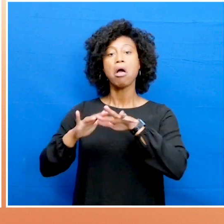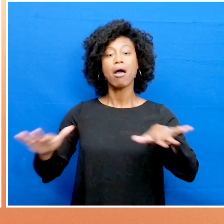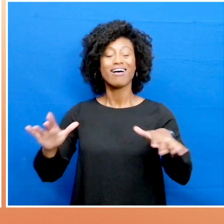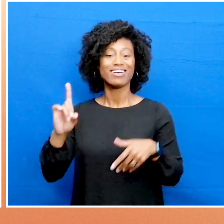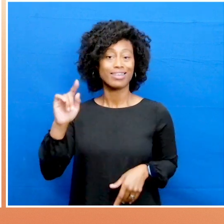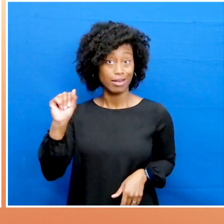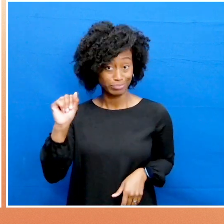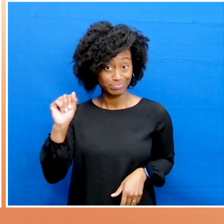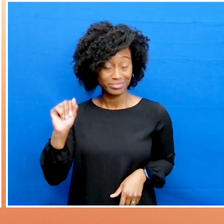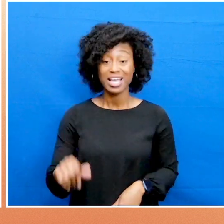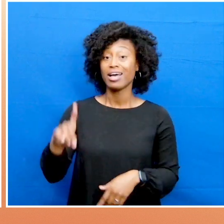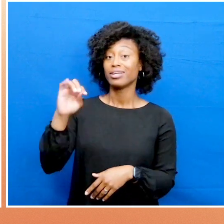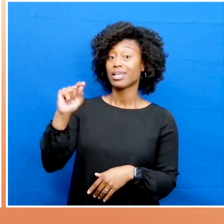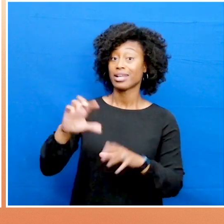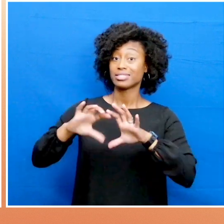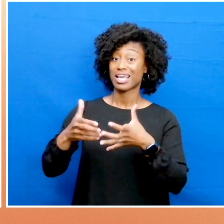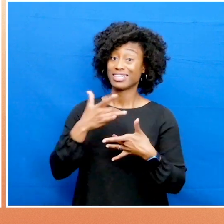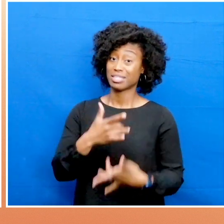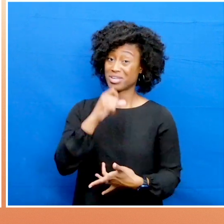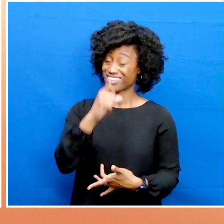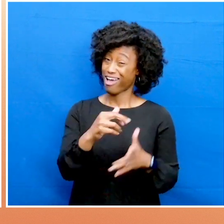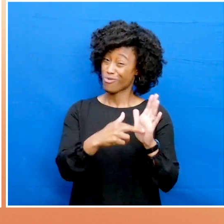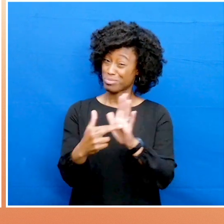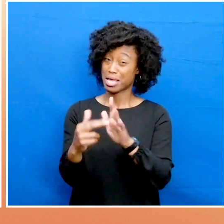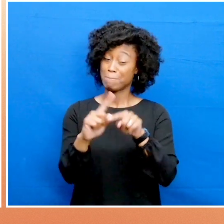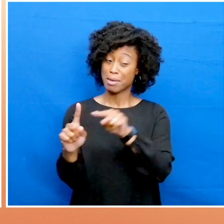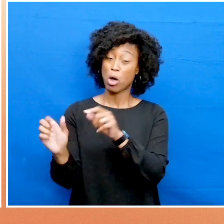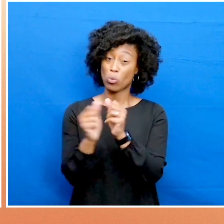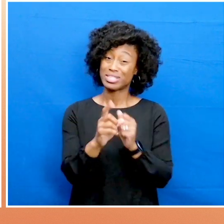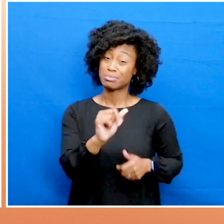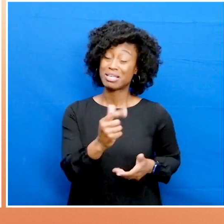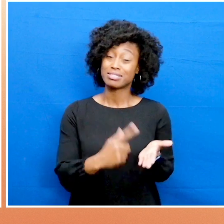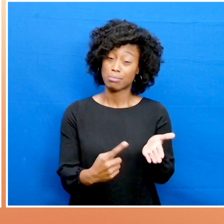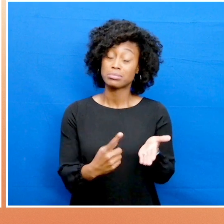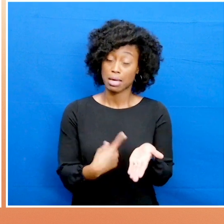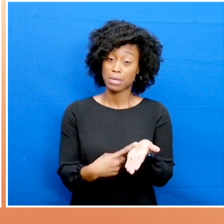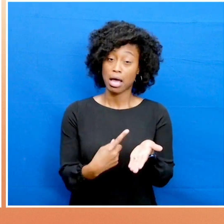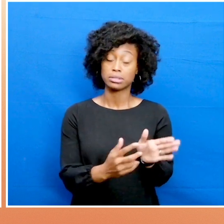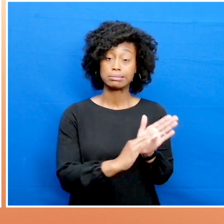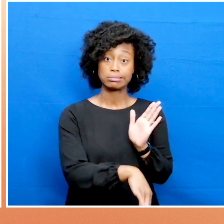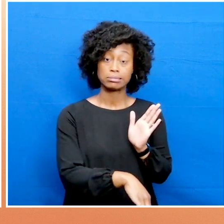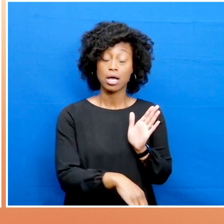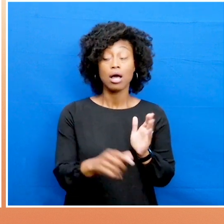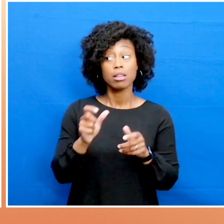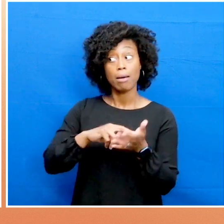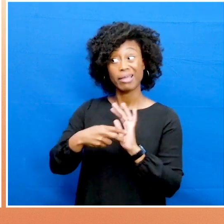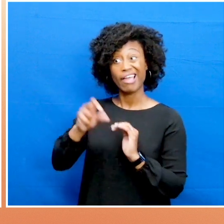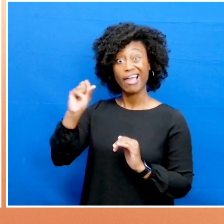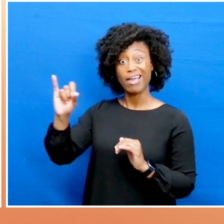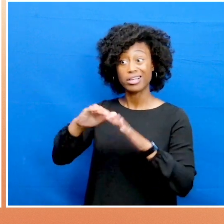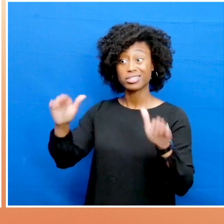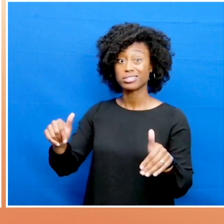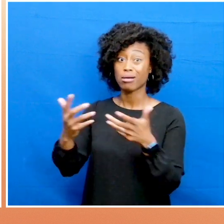Often, data sets used in AI development do not adequately represent people with disabilities, leading to AI systems that do not work